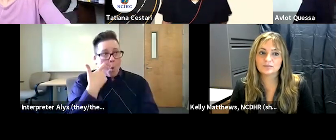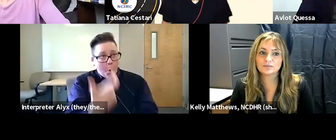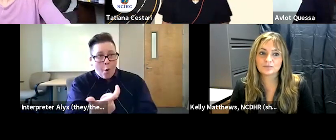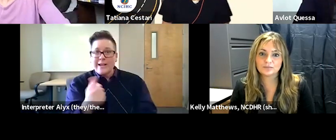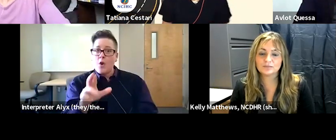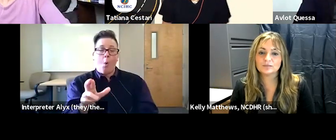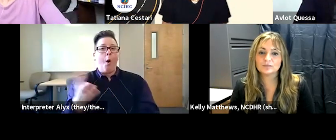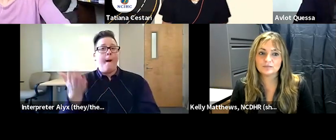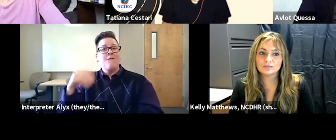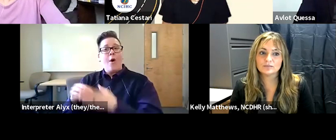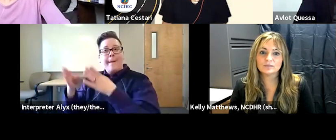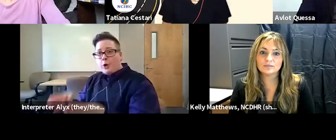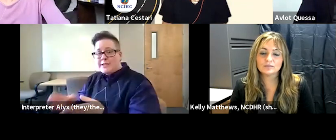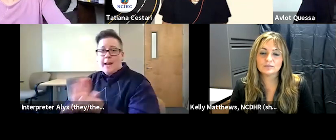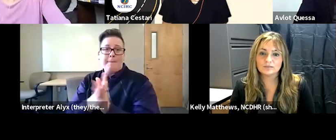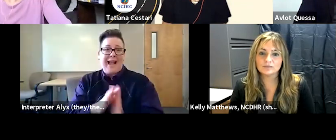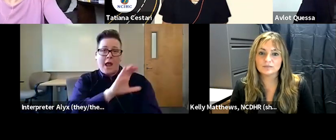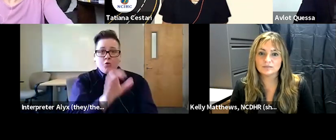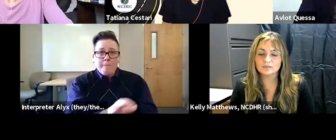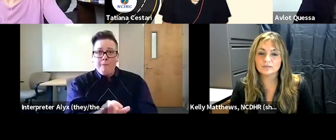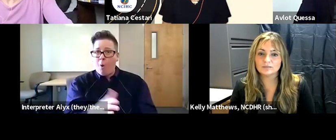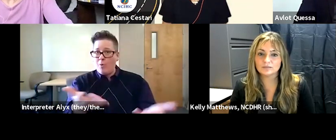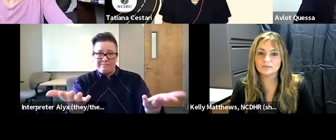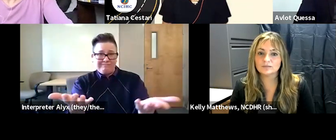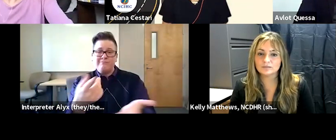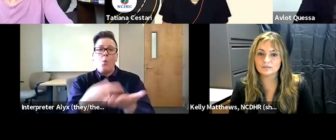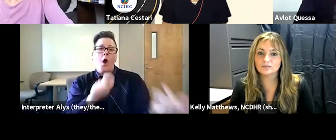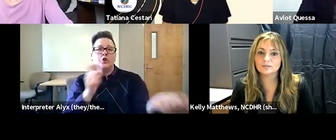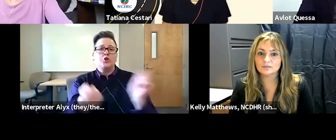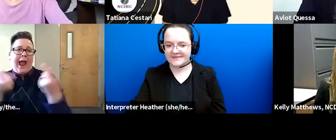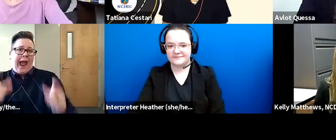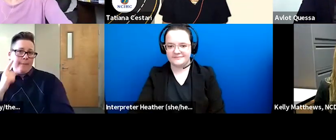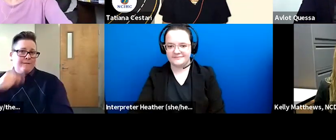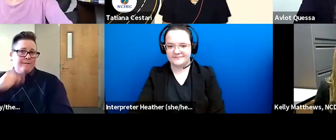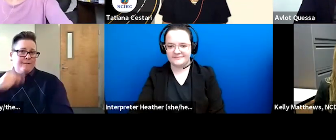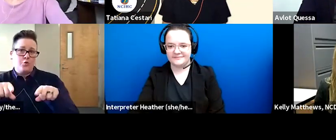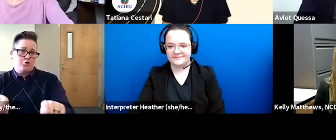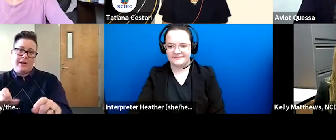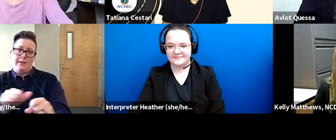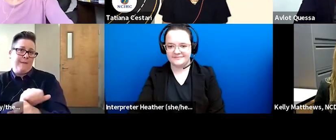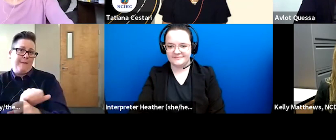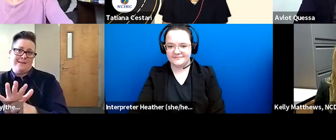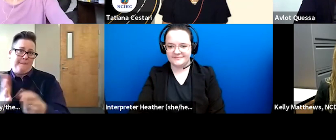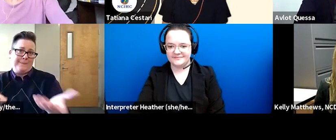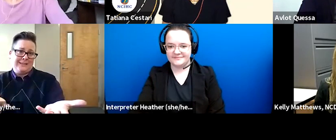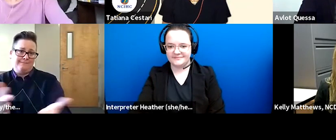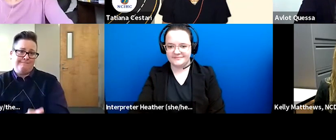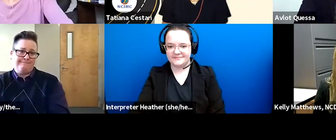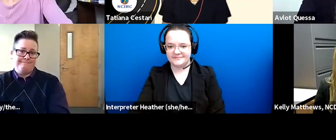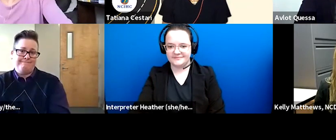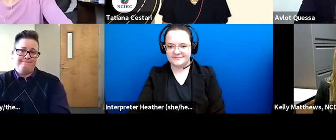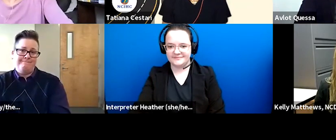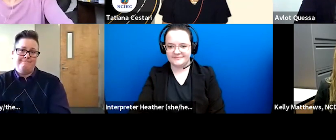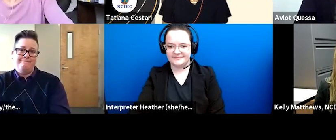what uh can you tell us about that what changes did you have to make or did your program have had to make